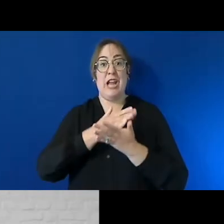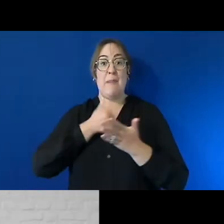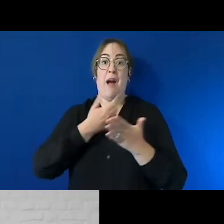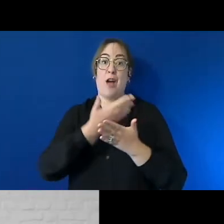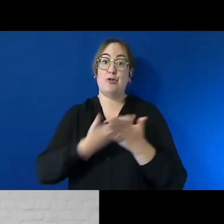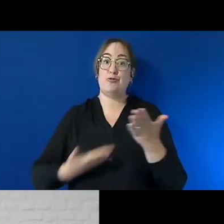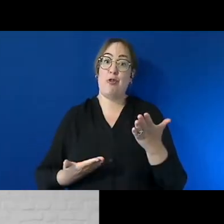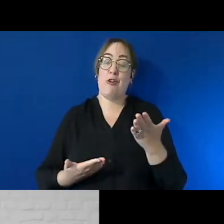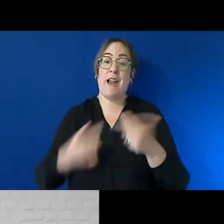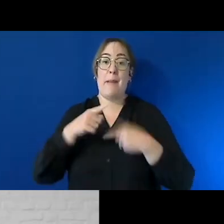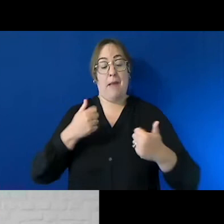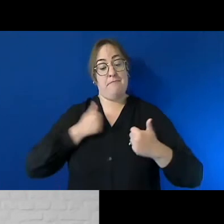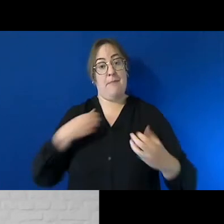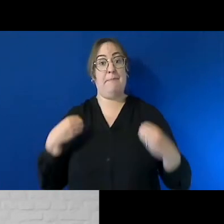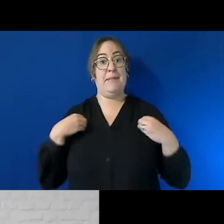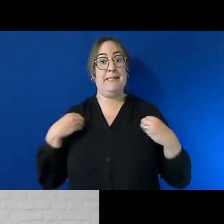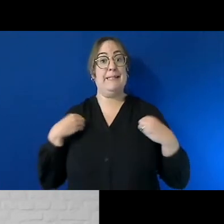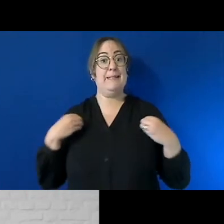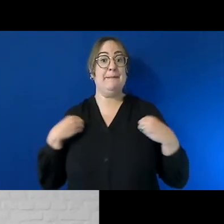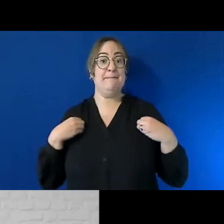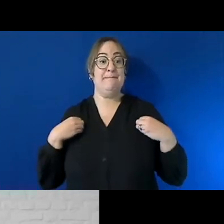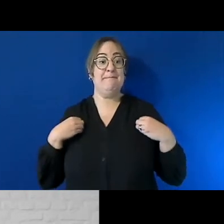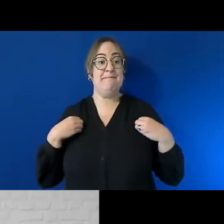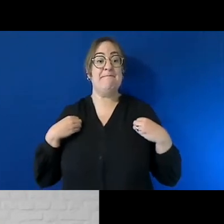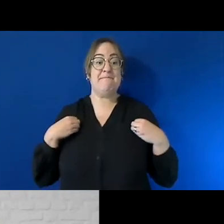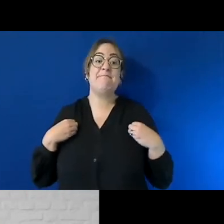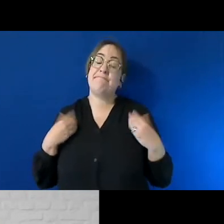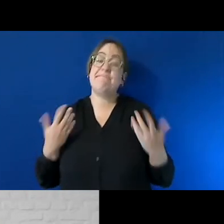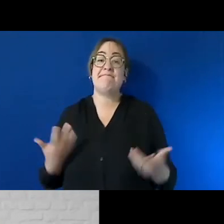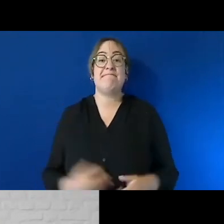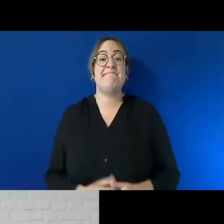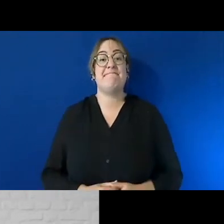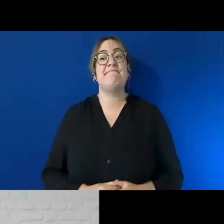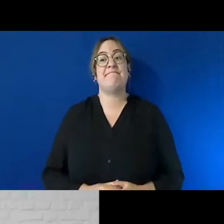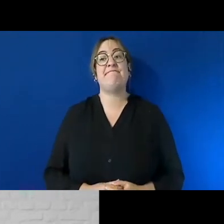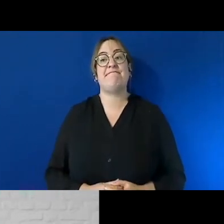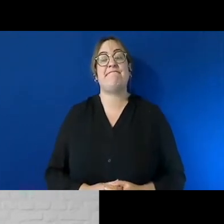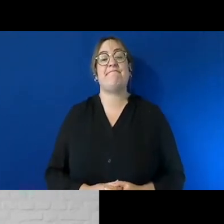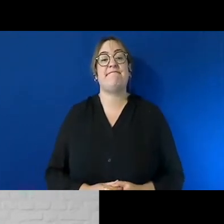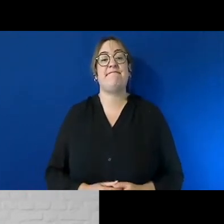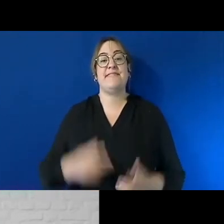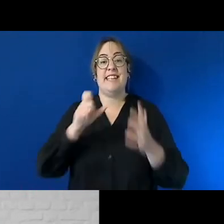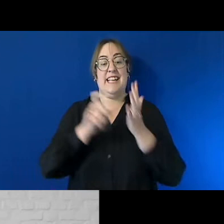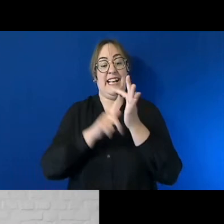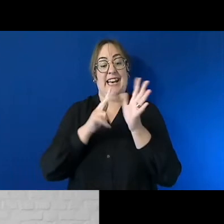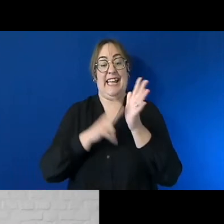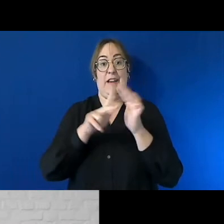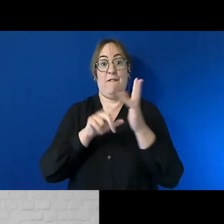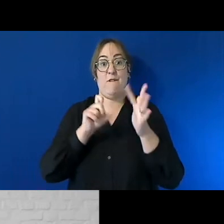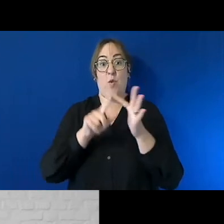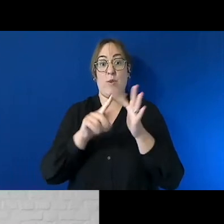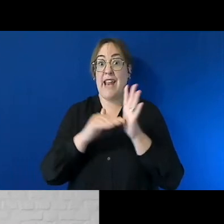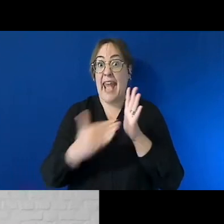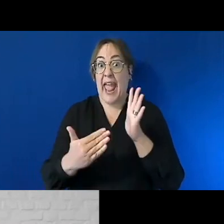force with everyone and uh yeah it's uh it's been clean force is 20 years old so we've